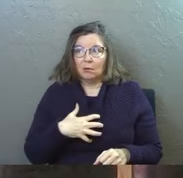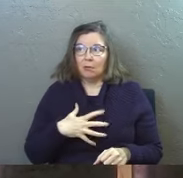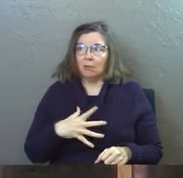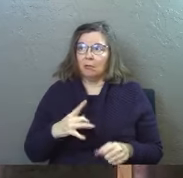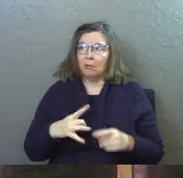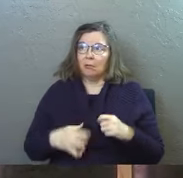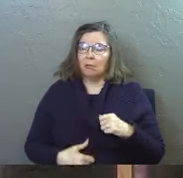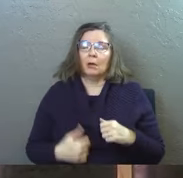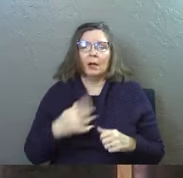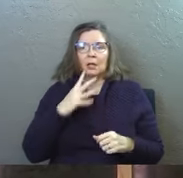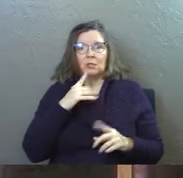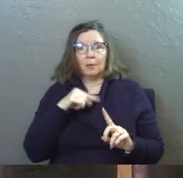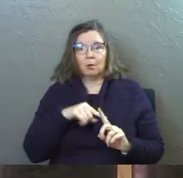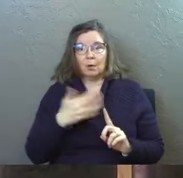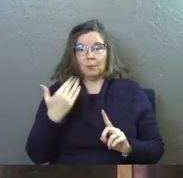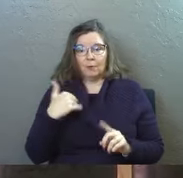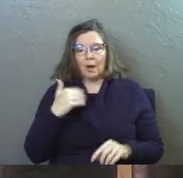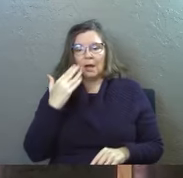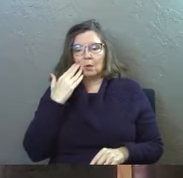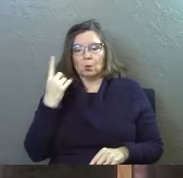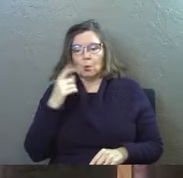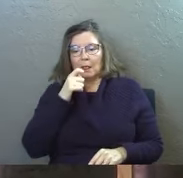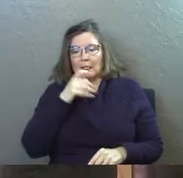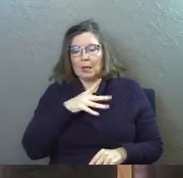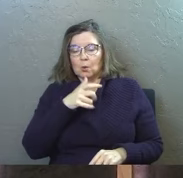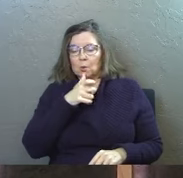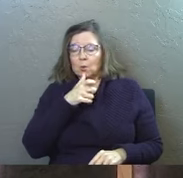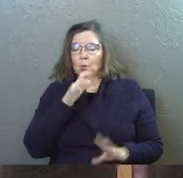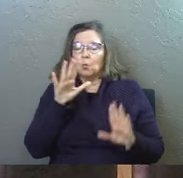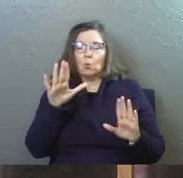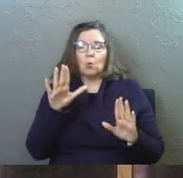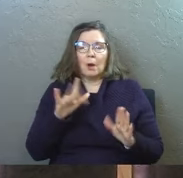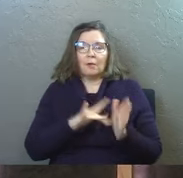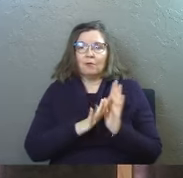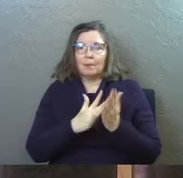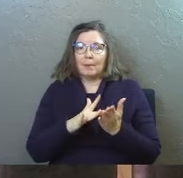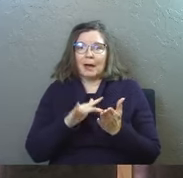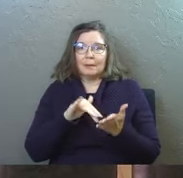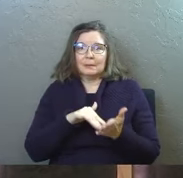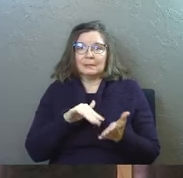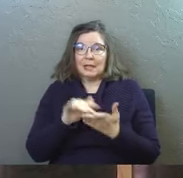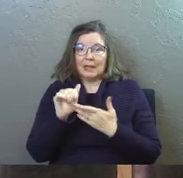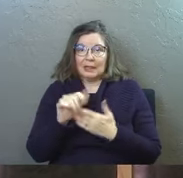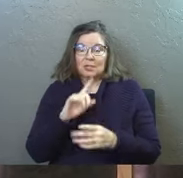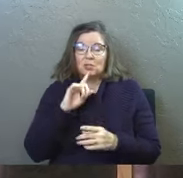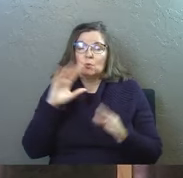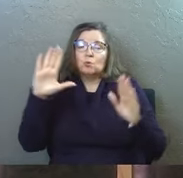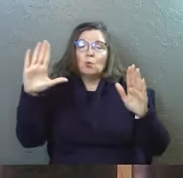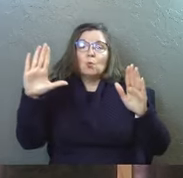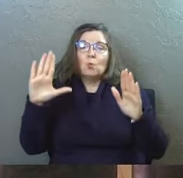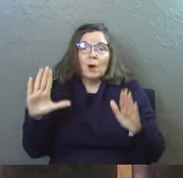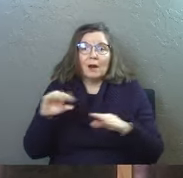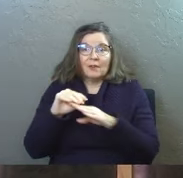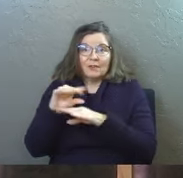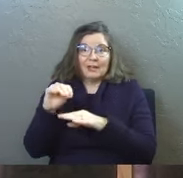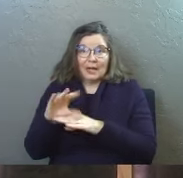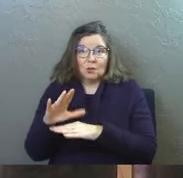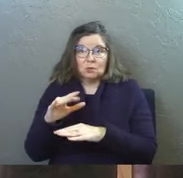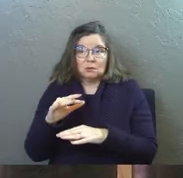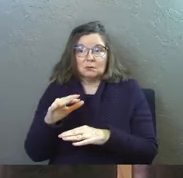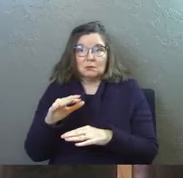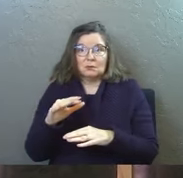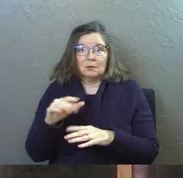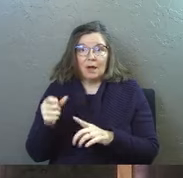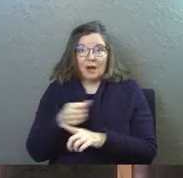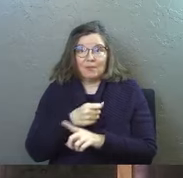And I've talked about her before. knew one lady who was a wonderful Bible study leader. She was a wonderful counselor of